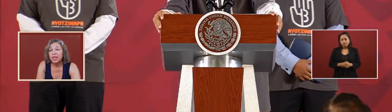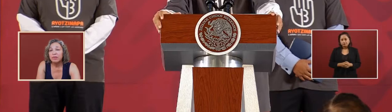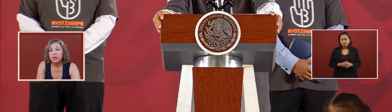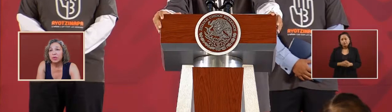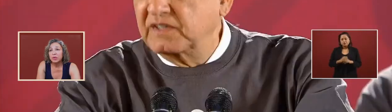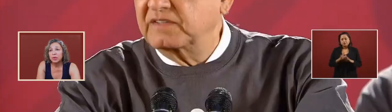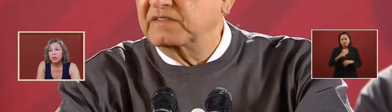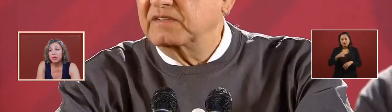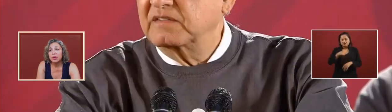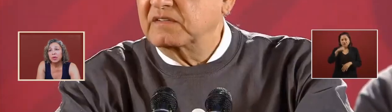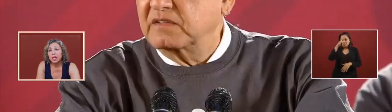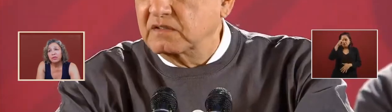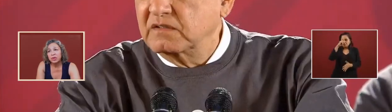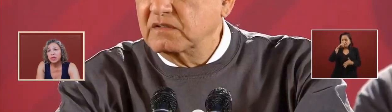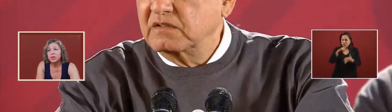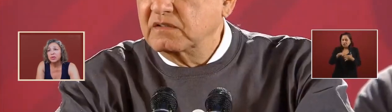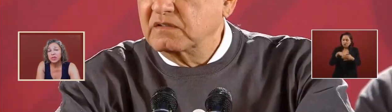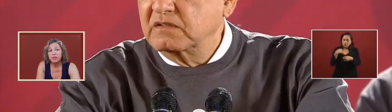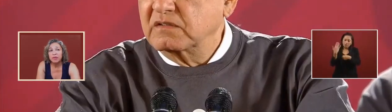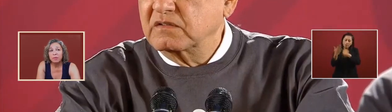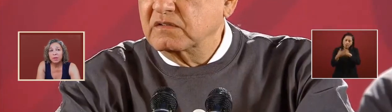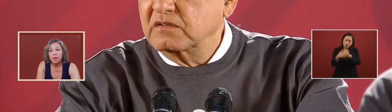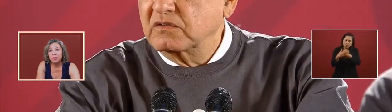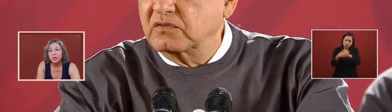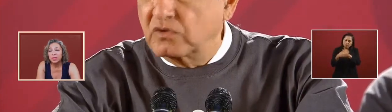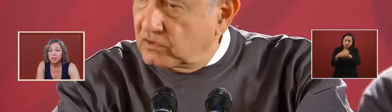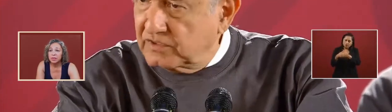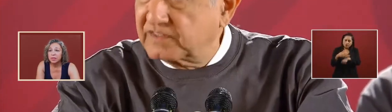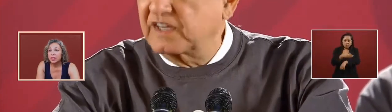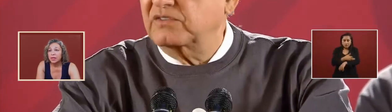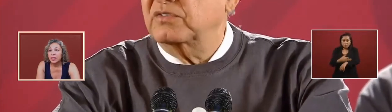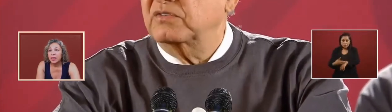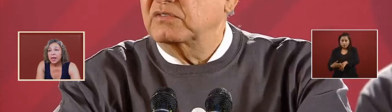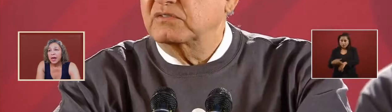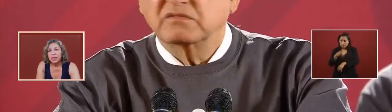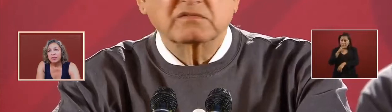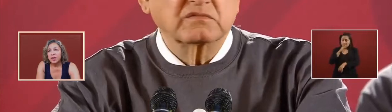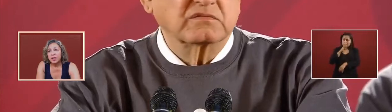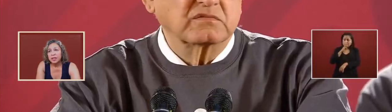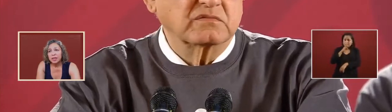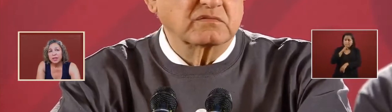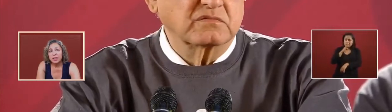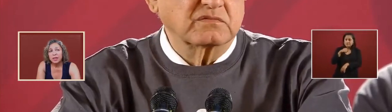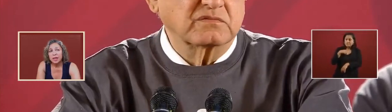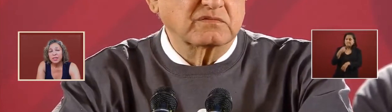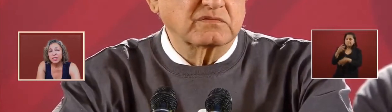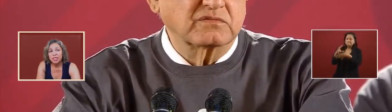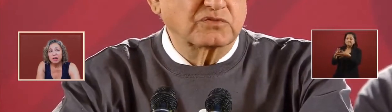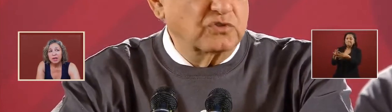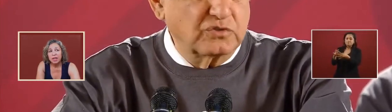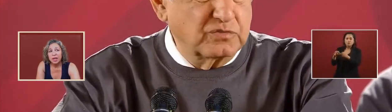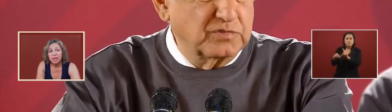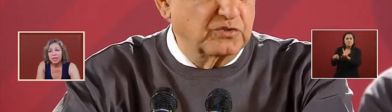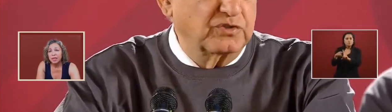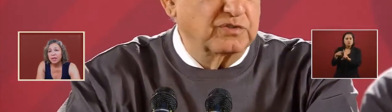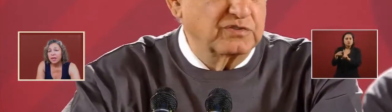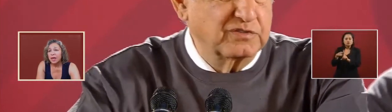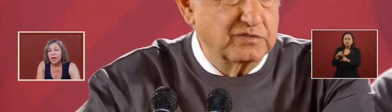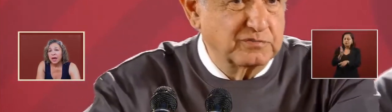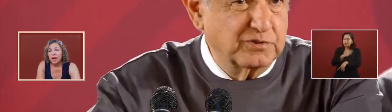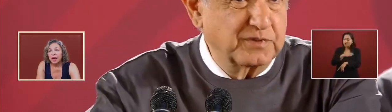give you give good news to the family members i do not discard that